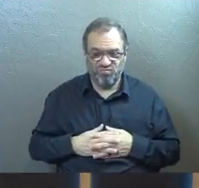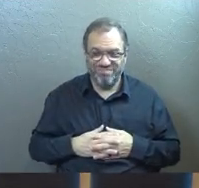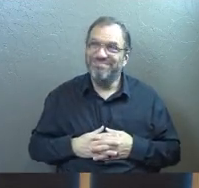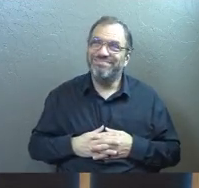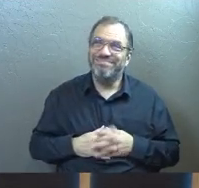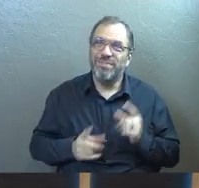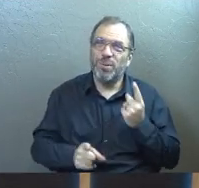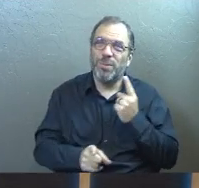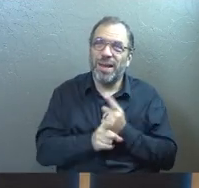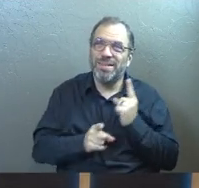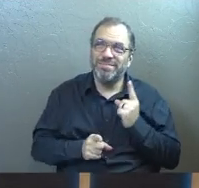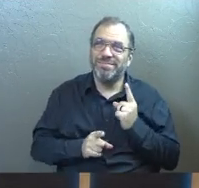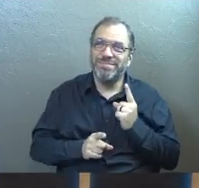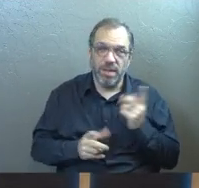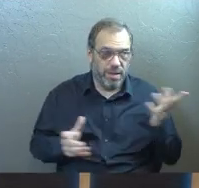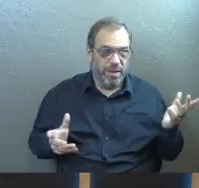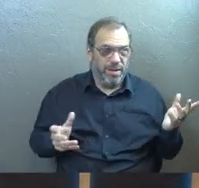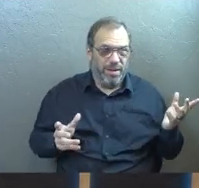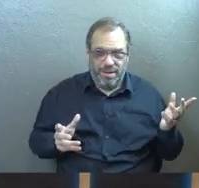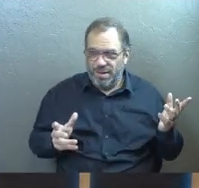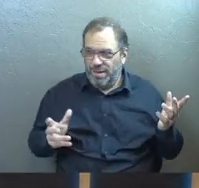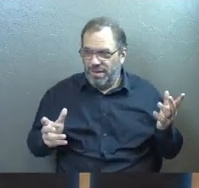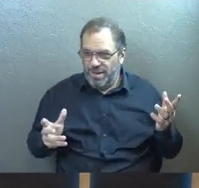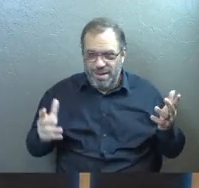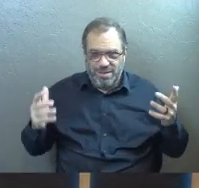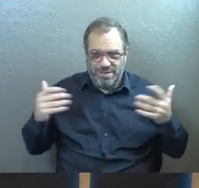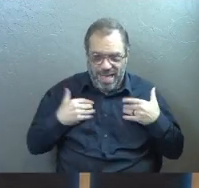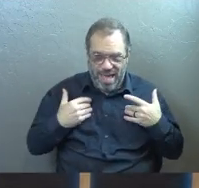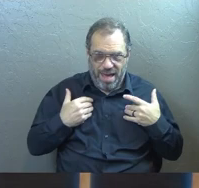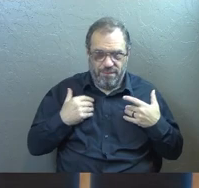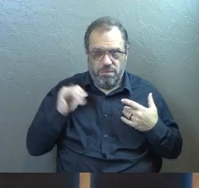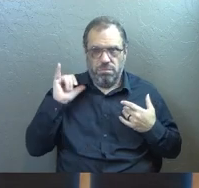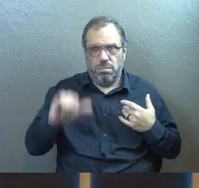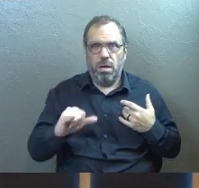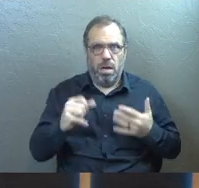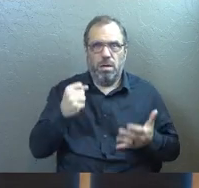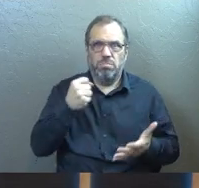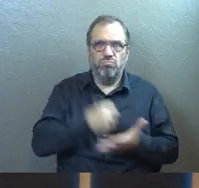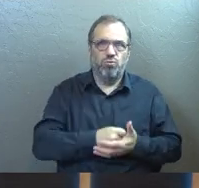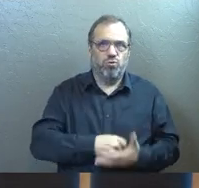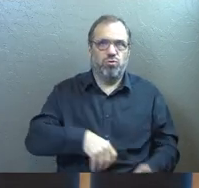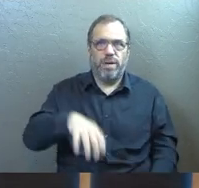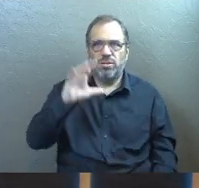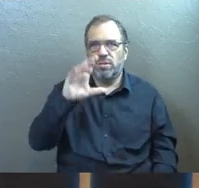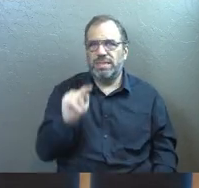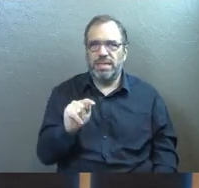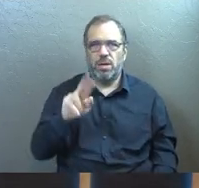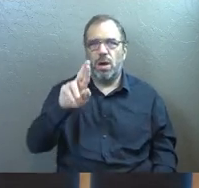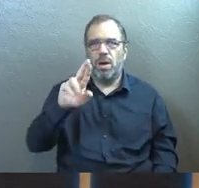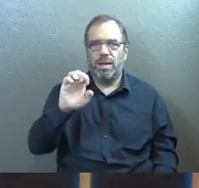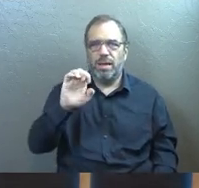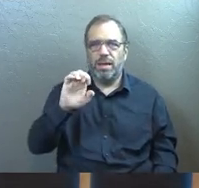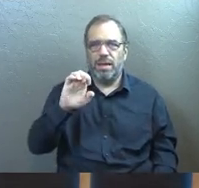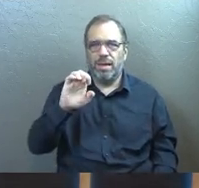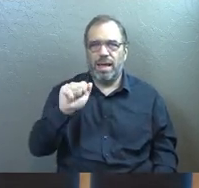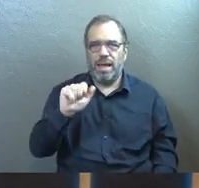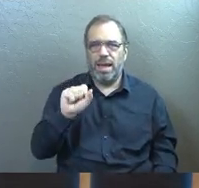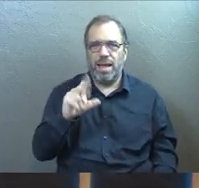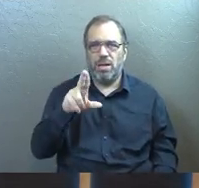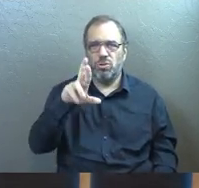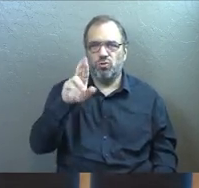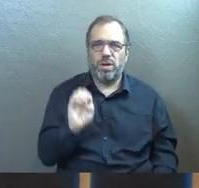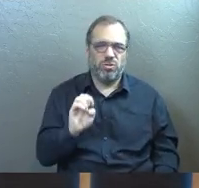Right? Like to, to have the treasure and say, and therefore I don't need any of the other